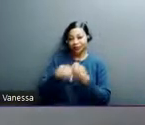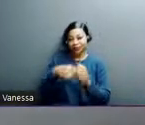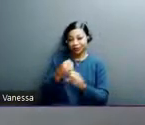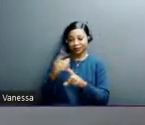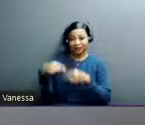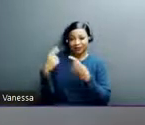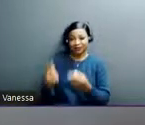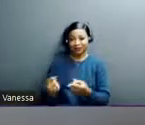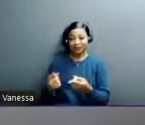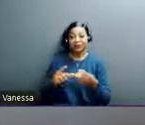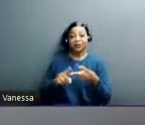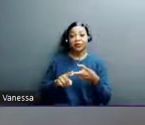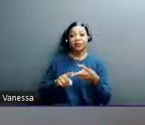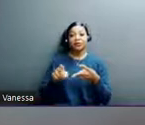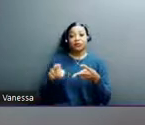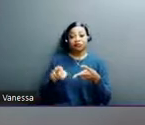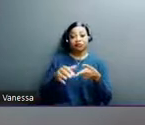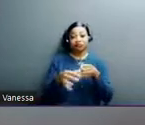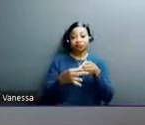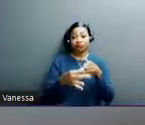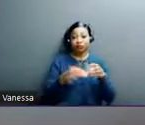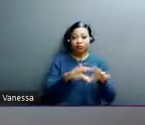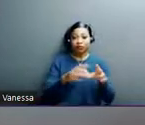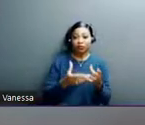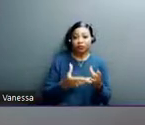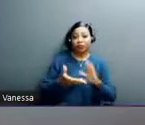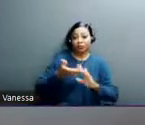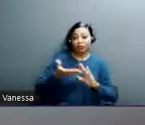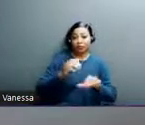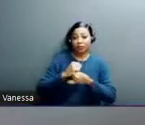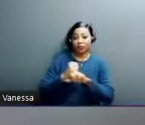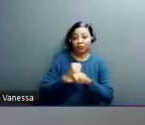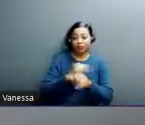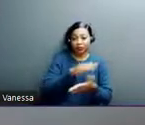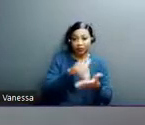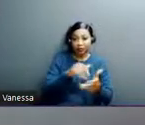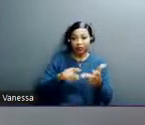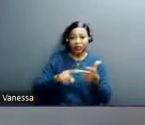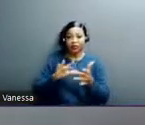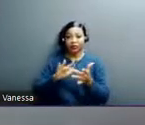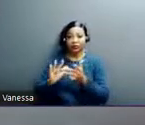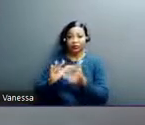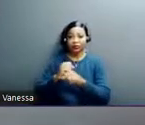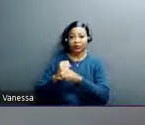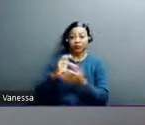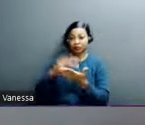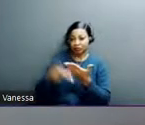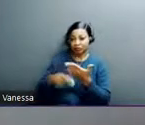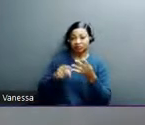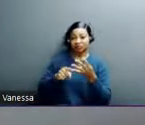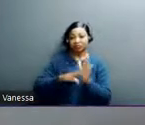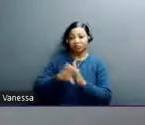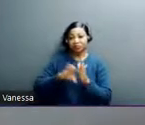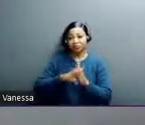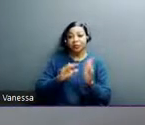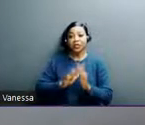besides leading the global security operations centers and cybersecurity programs, she's developed cybersecurity courses